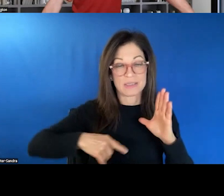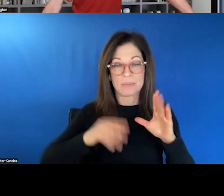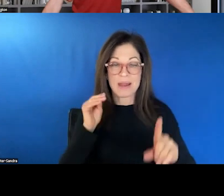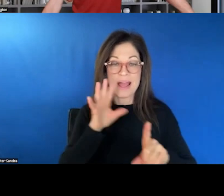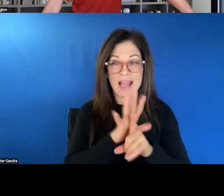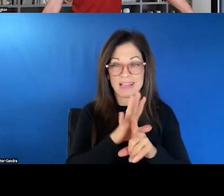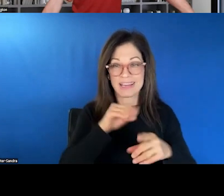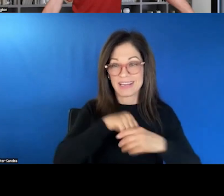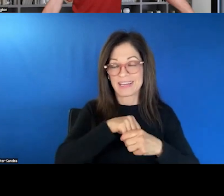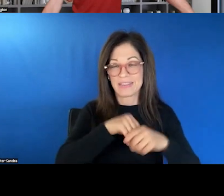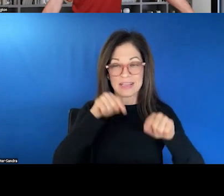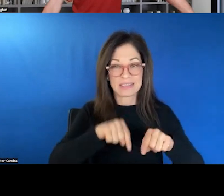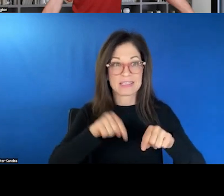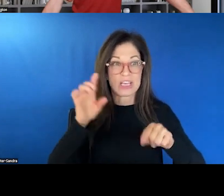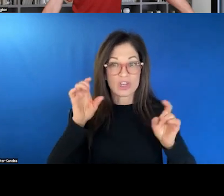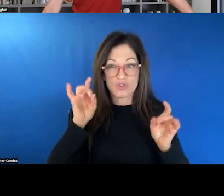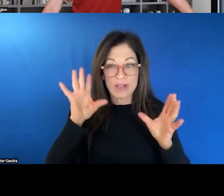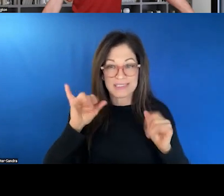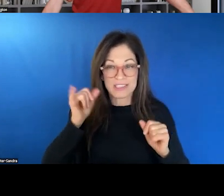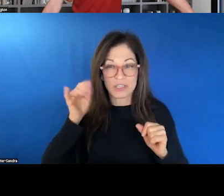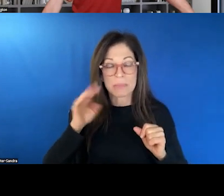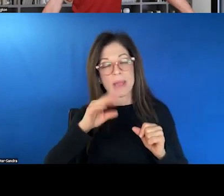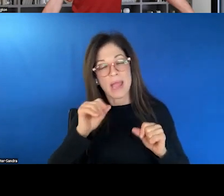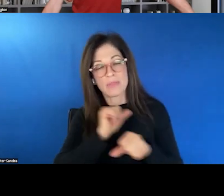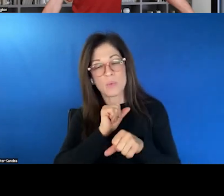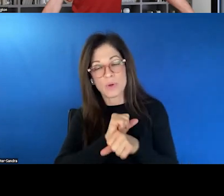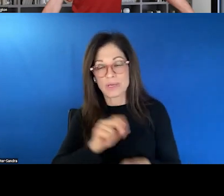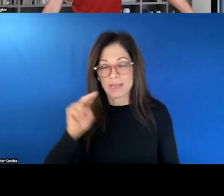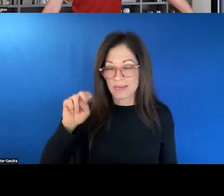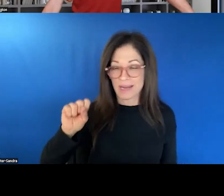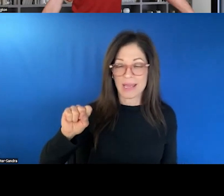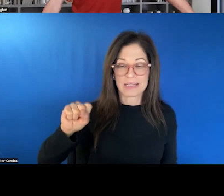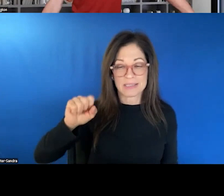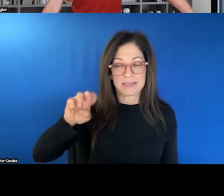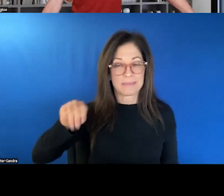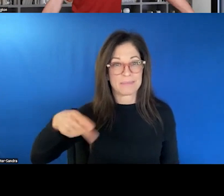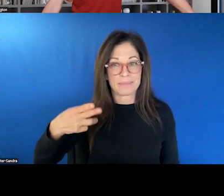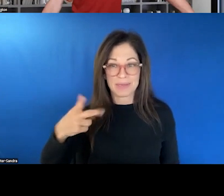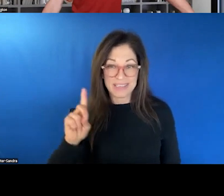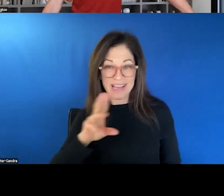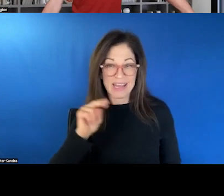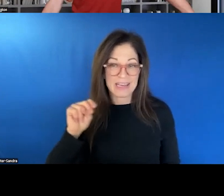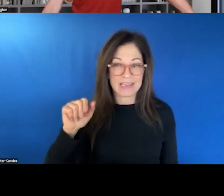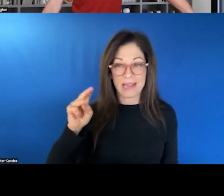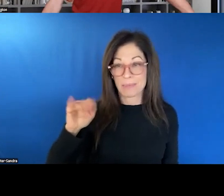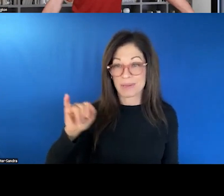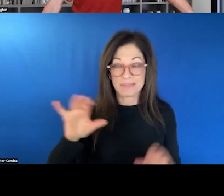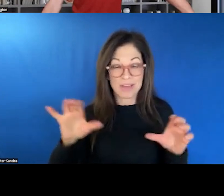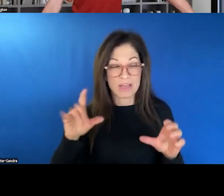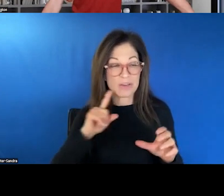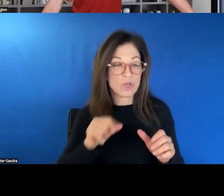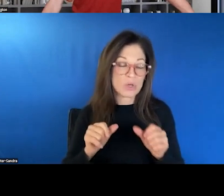Jam. And, uh, the work that NASHBIT and NAMI and others have done to drive state legislation has just been terrific.